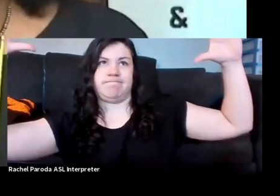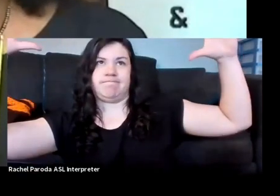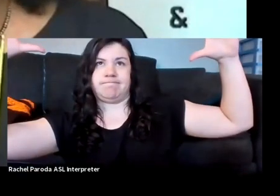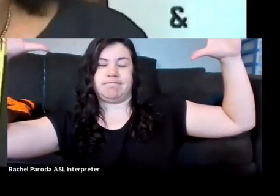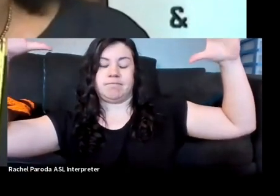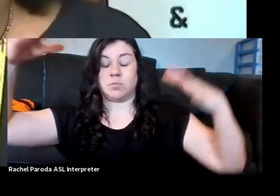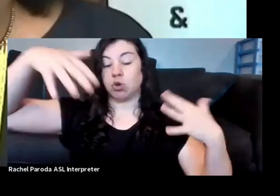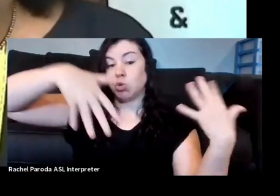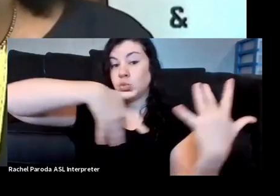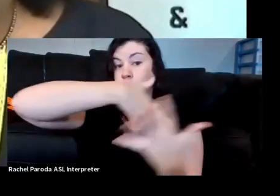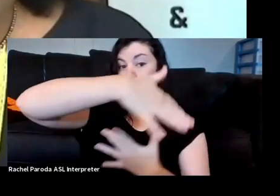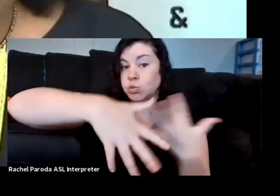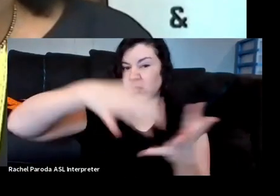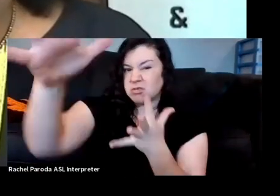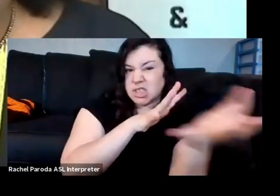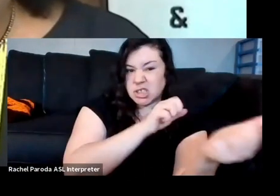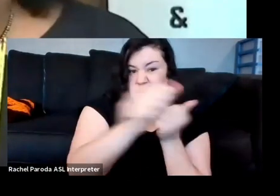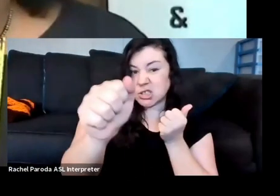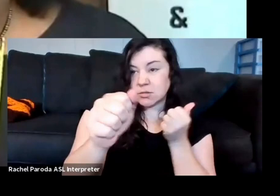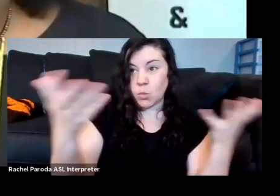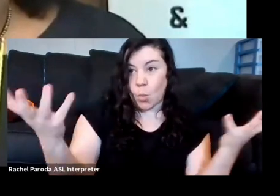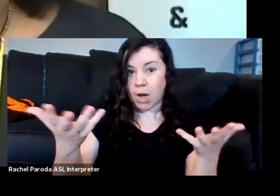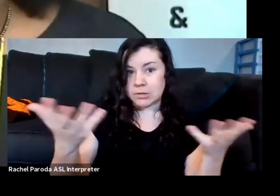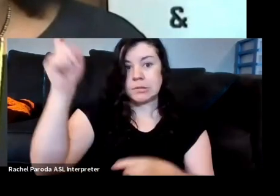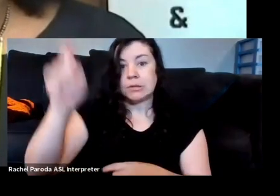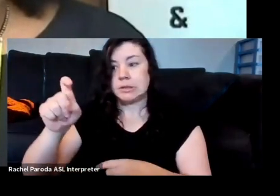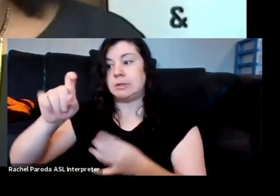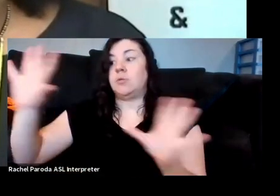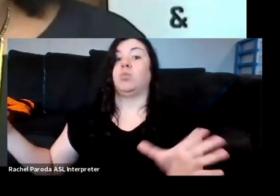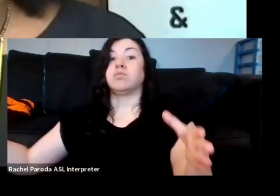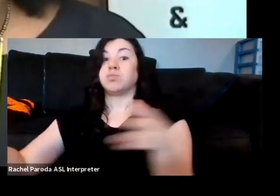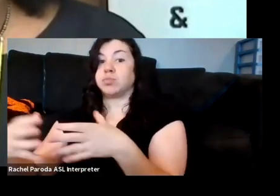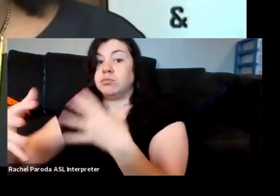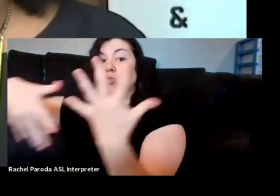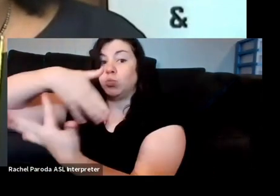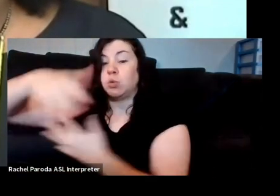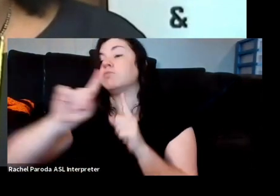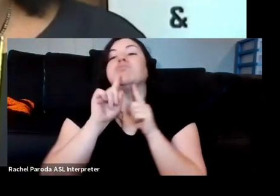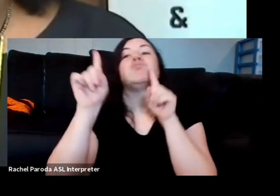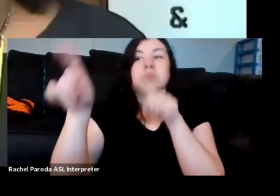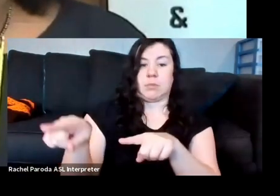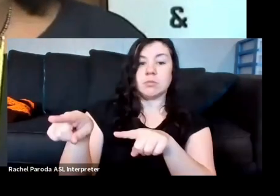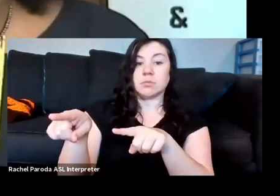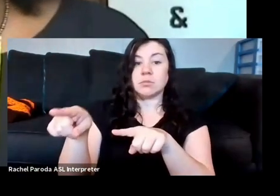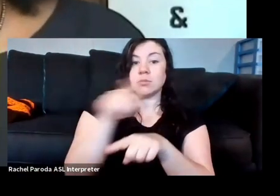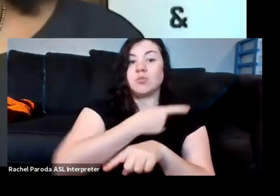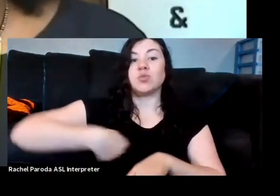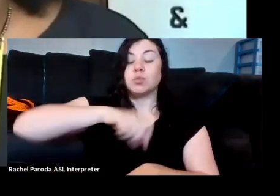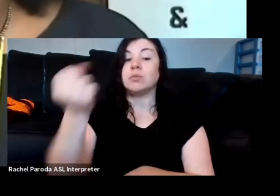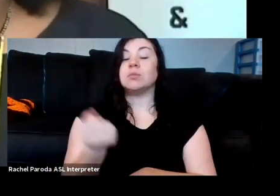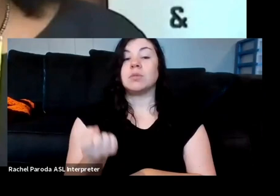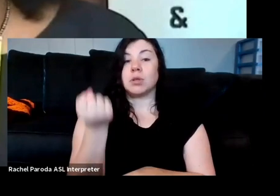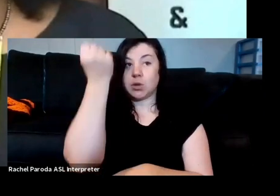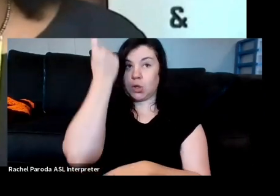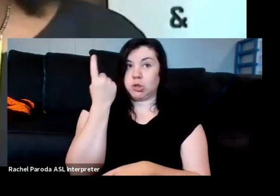social and collective response. We acknowledge the precariousness